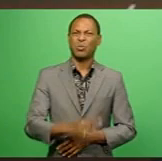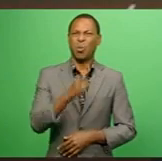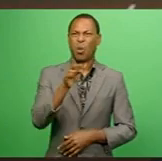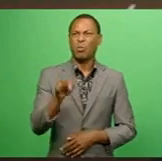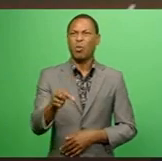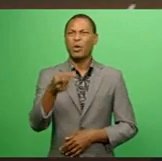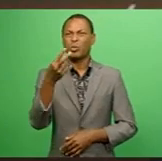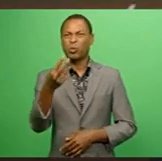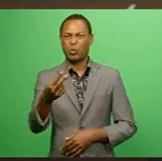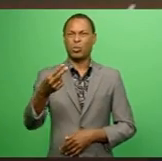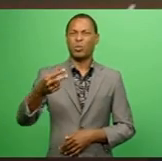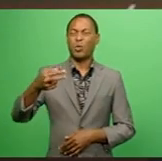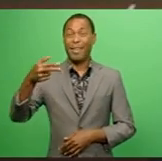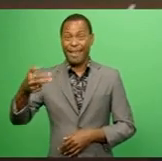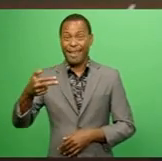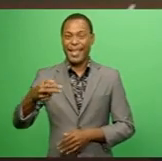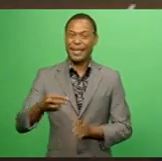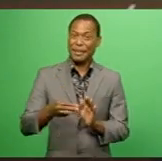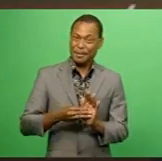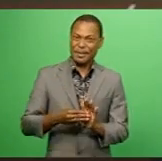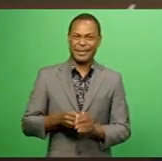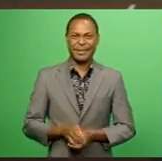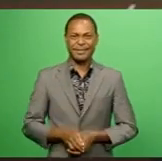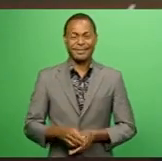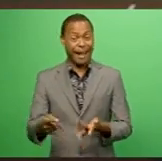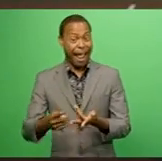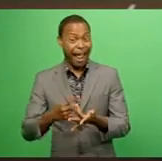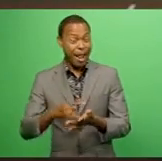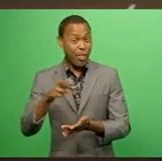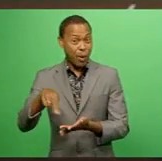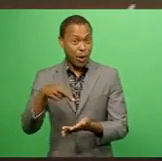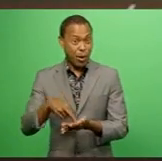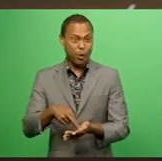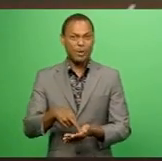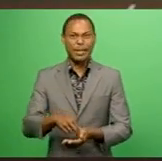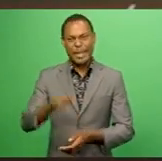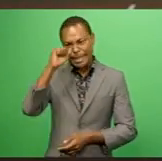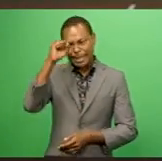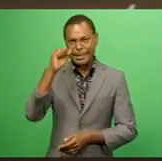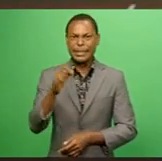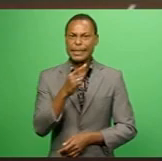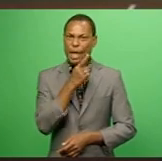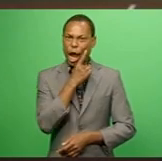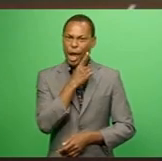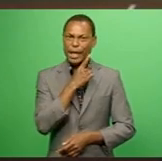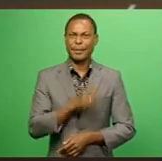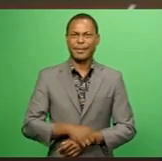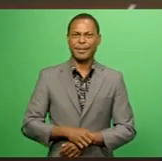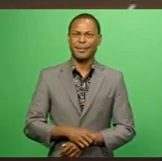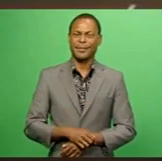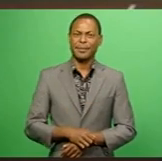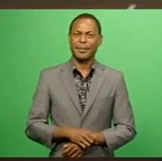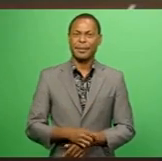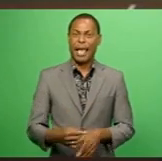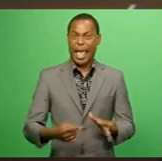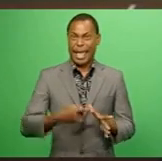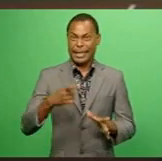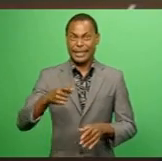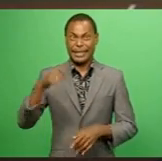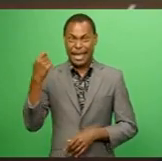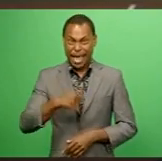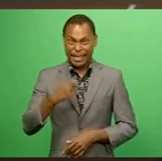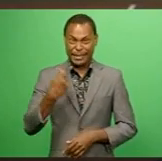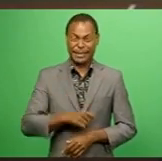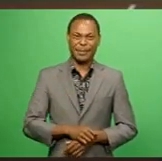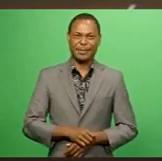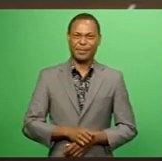Another interesting record was broken in the senior girls' 100 meters by the Andi Thakambo school sprint